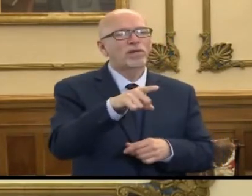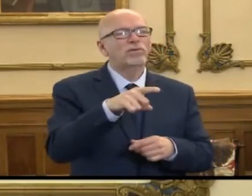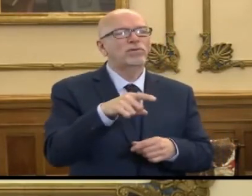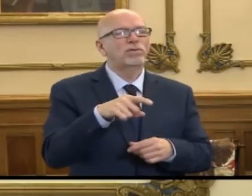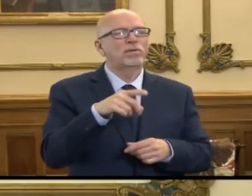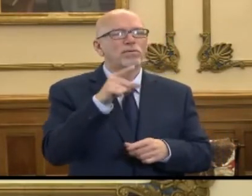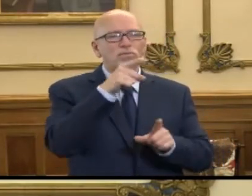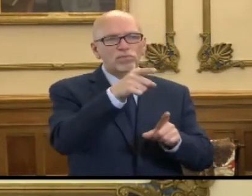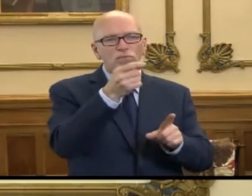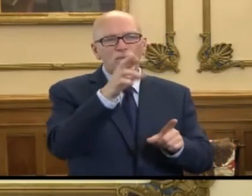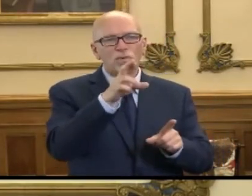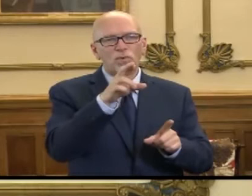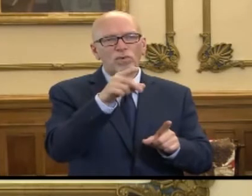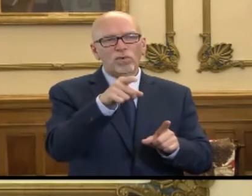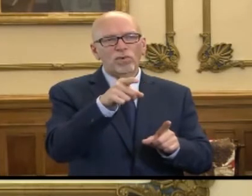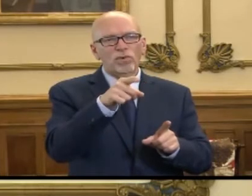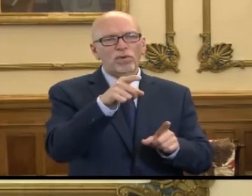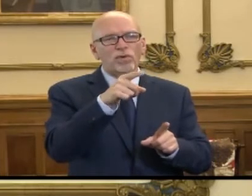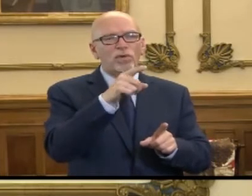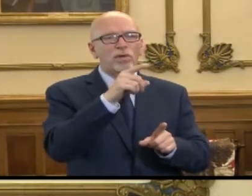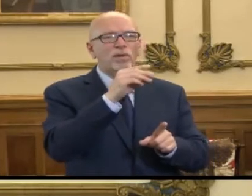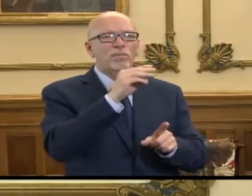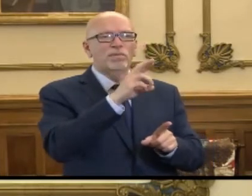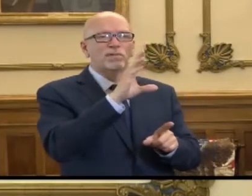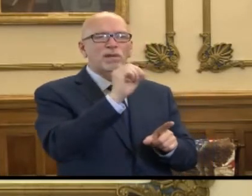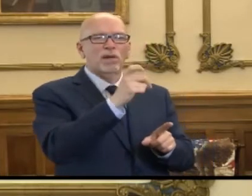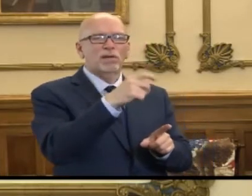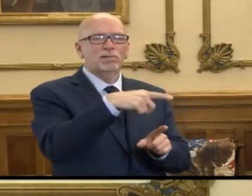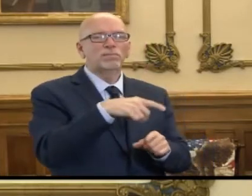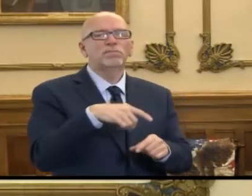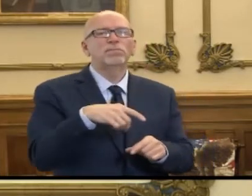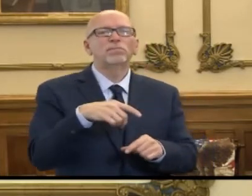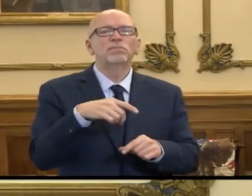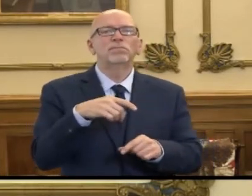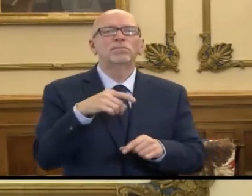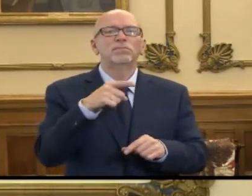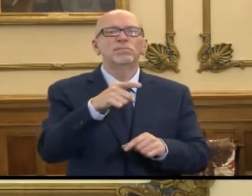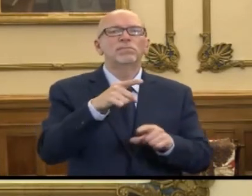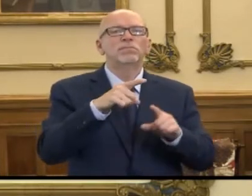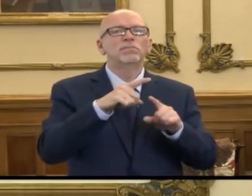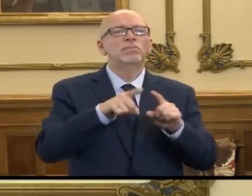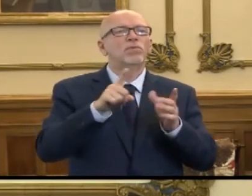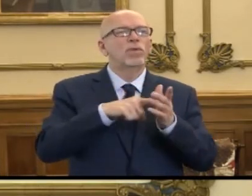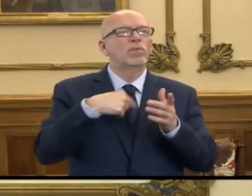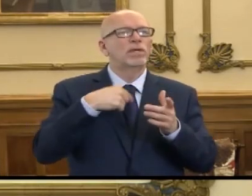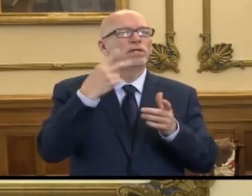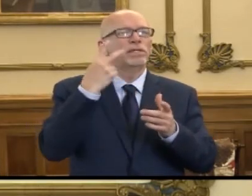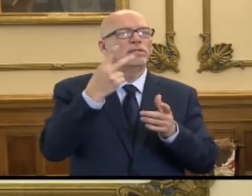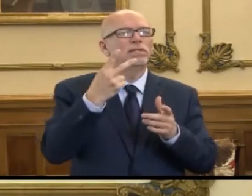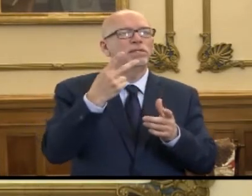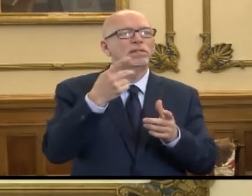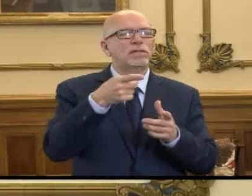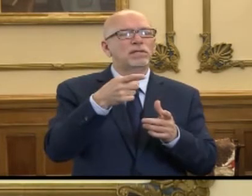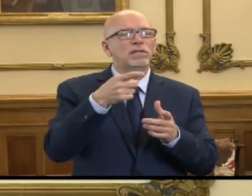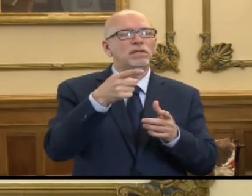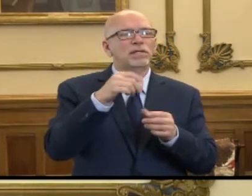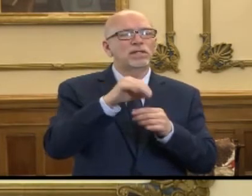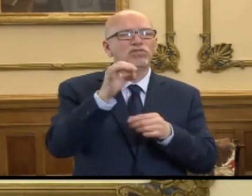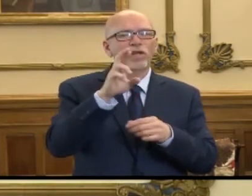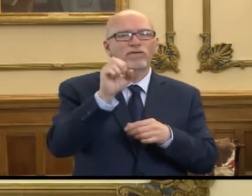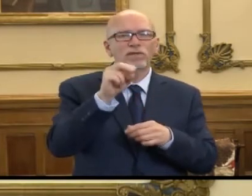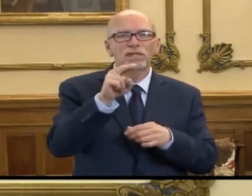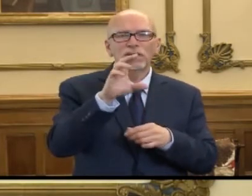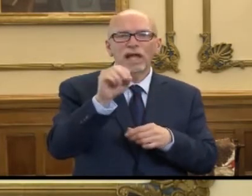we need to go to you or Commissioner Cox, Homeland Security. With the things we've seen down in Johnson County and